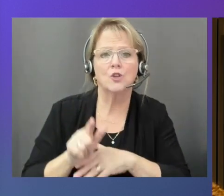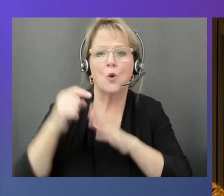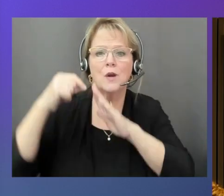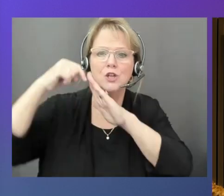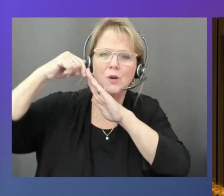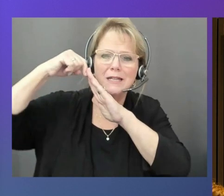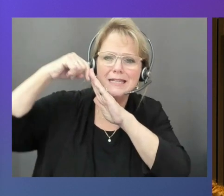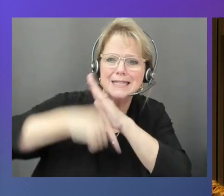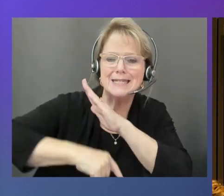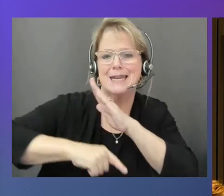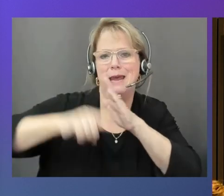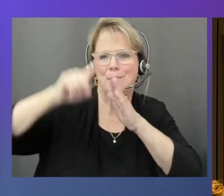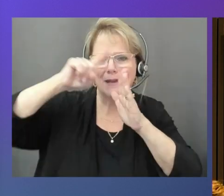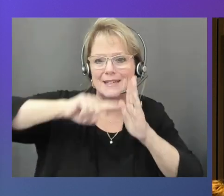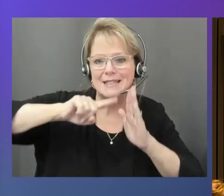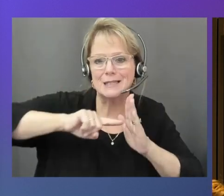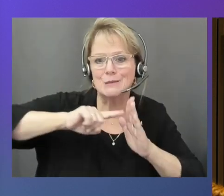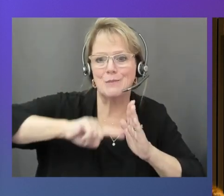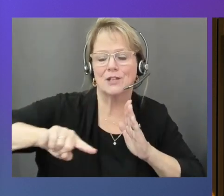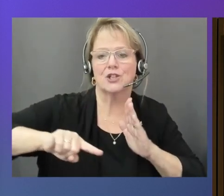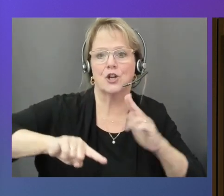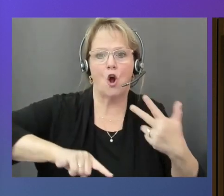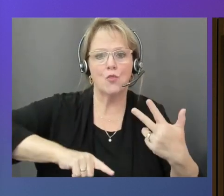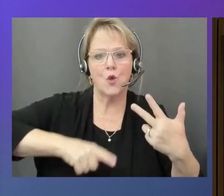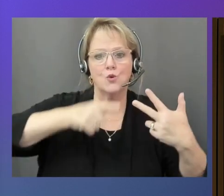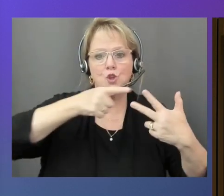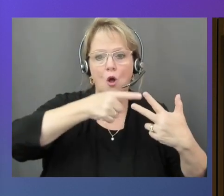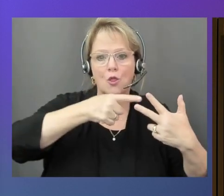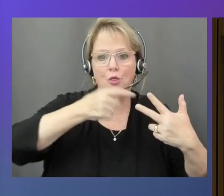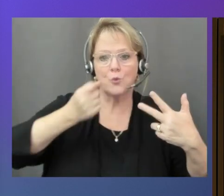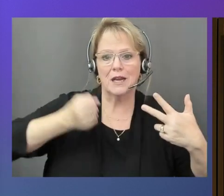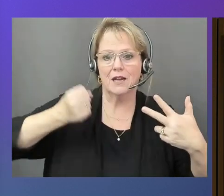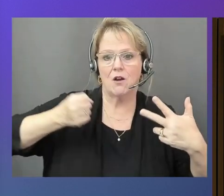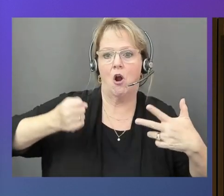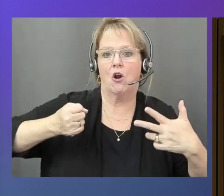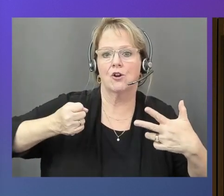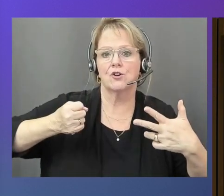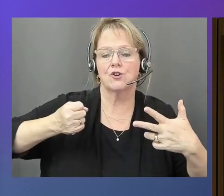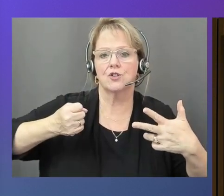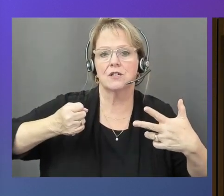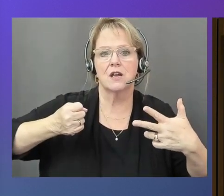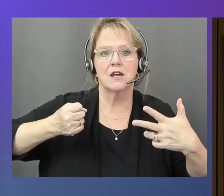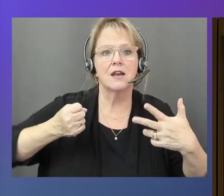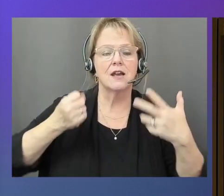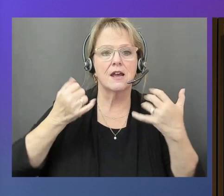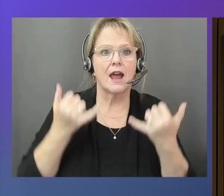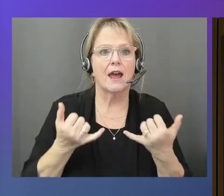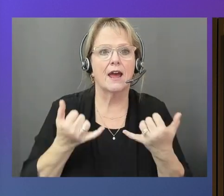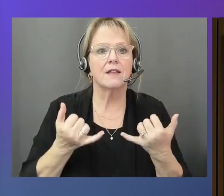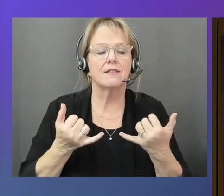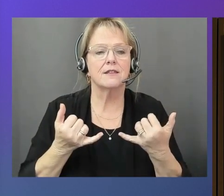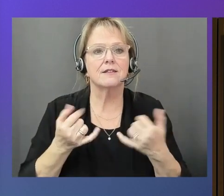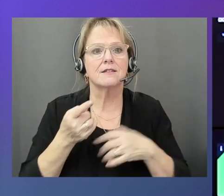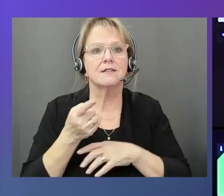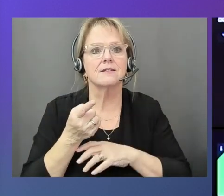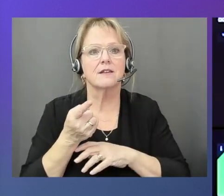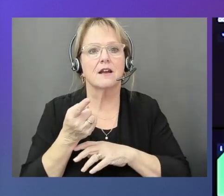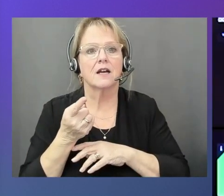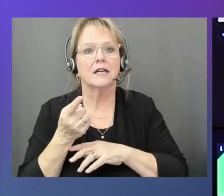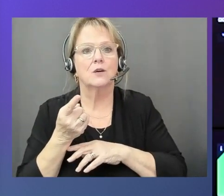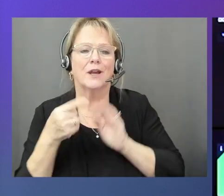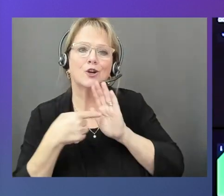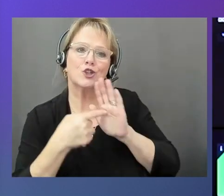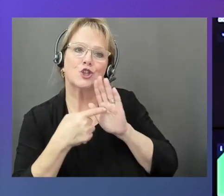onto those three cars. And this is one of that car. And basically, we are showing the